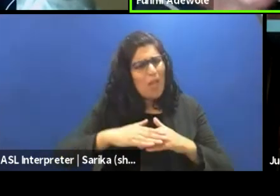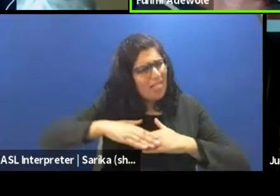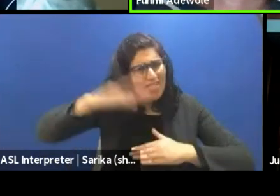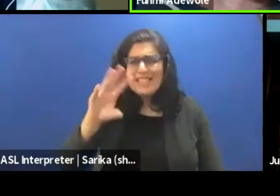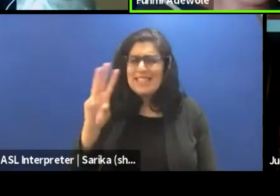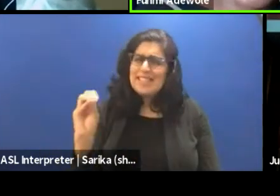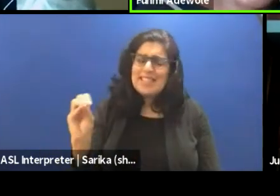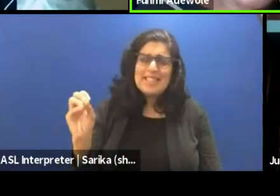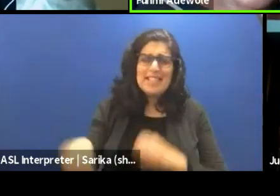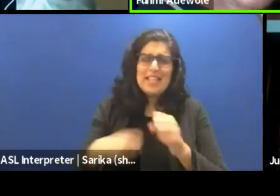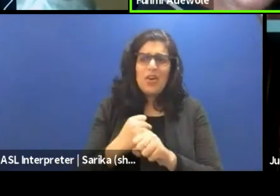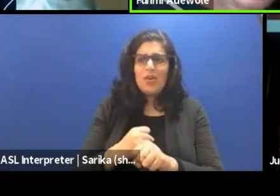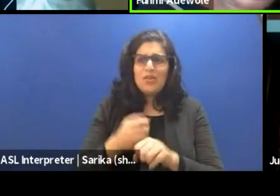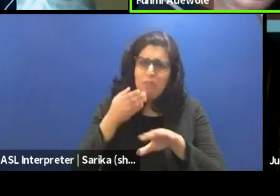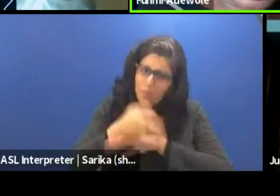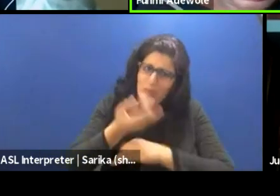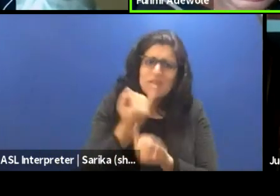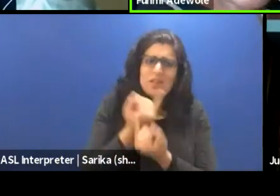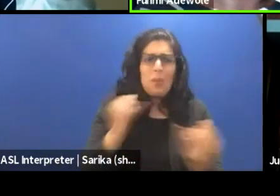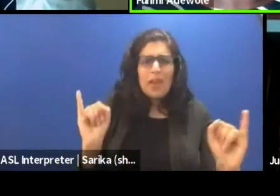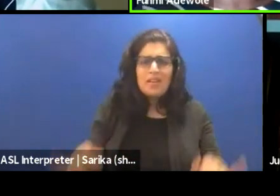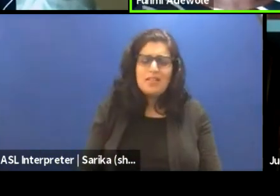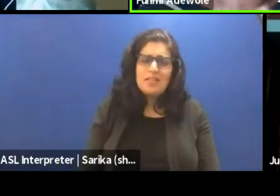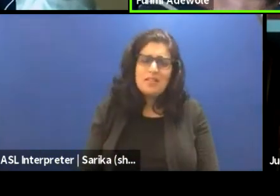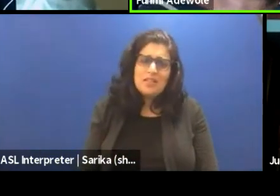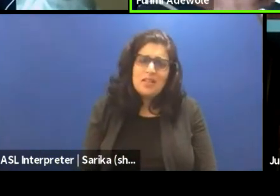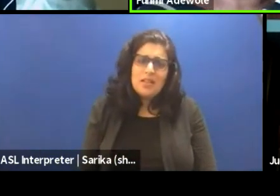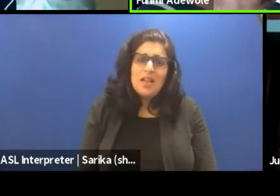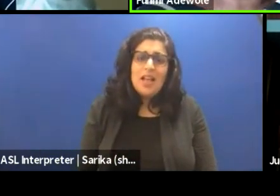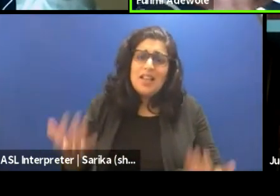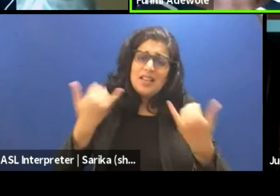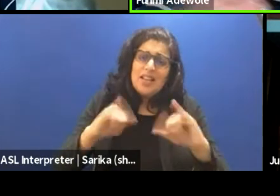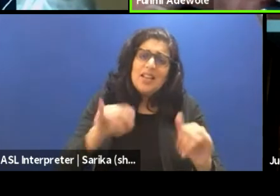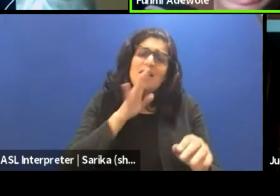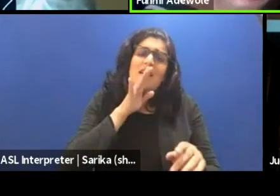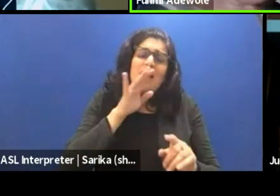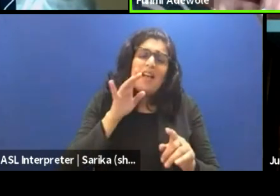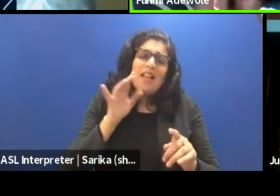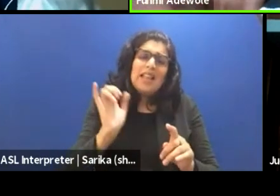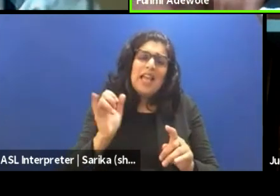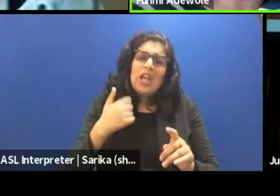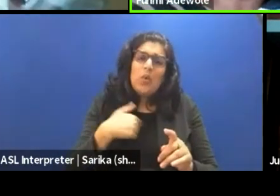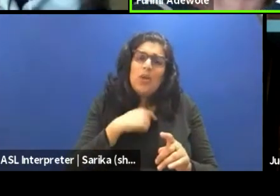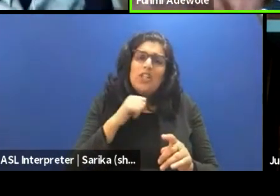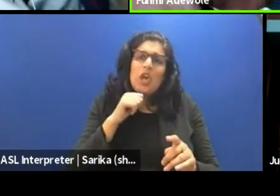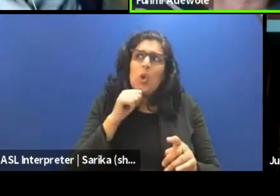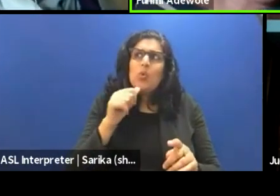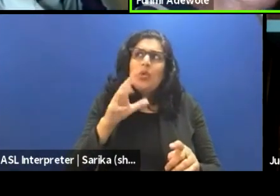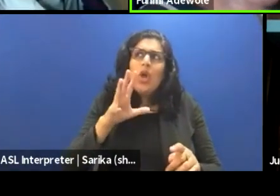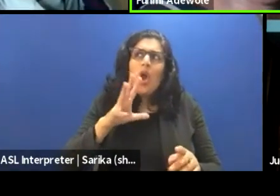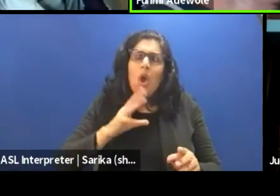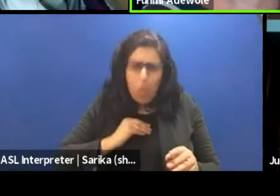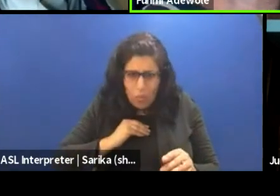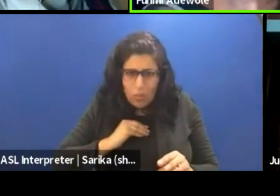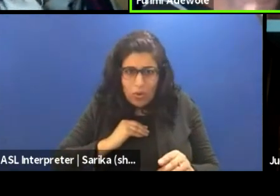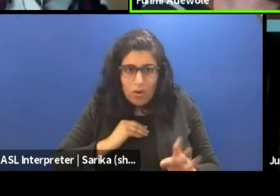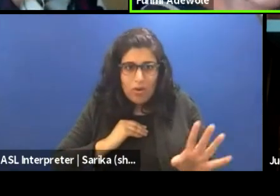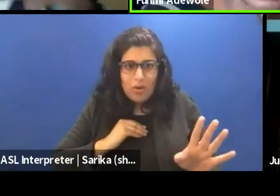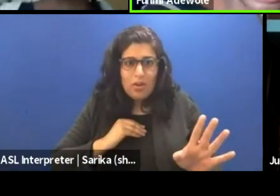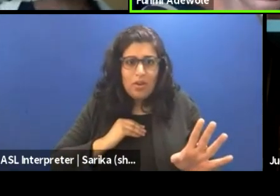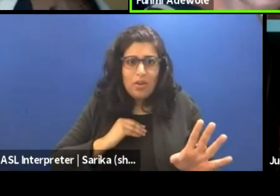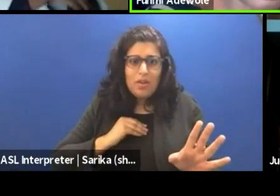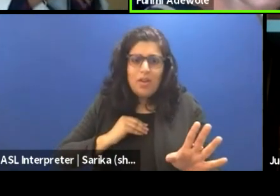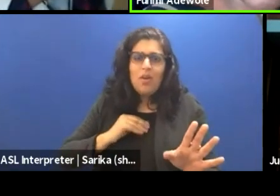post-independence. And we still talk as if we don't, we don't own them. We own them. Sorry, they're